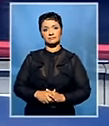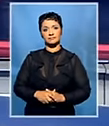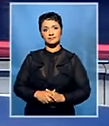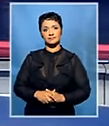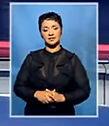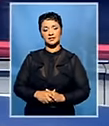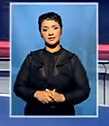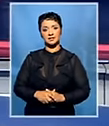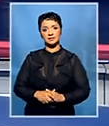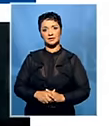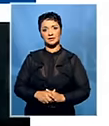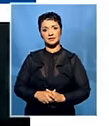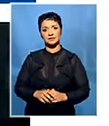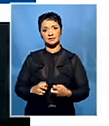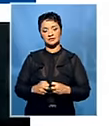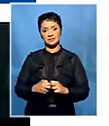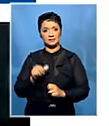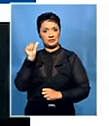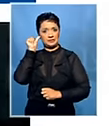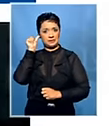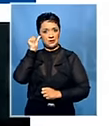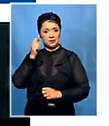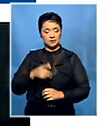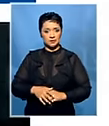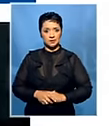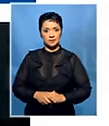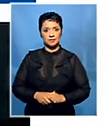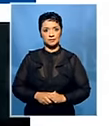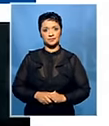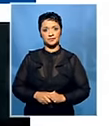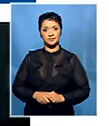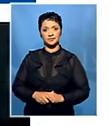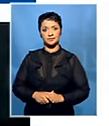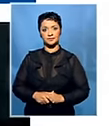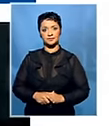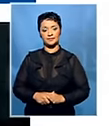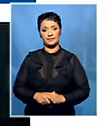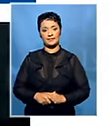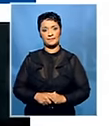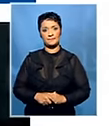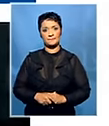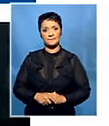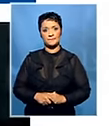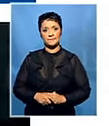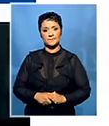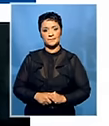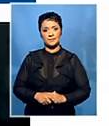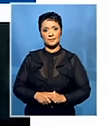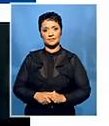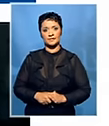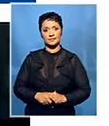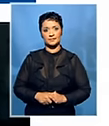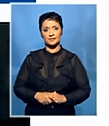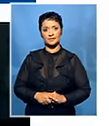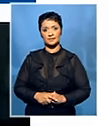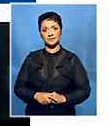court and you missed out, we have it all on our website, www.sabc.co.za slash news. You can click